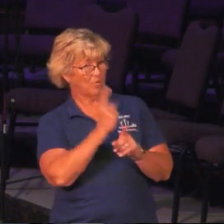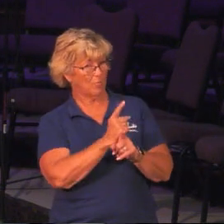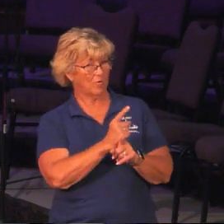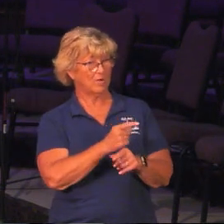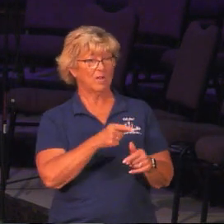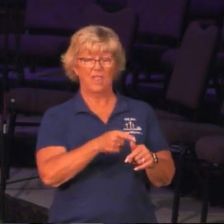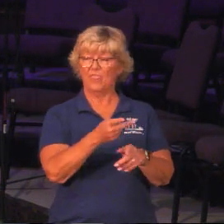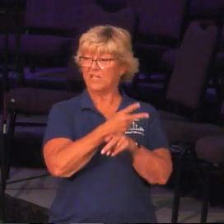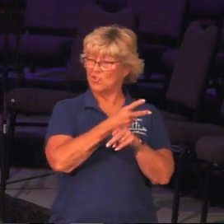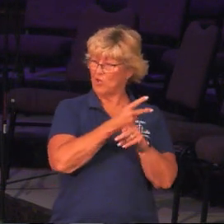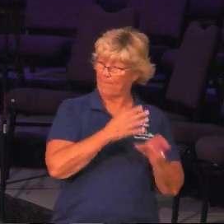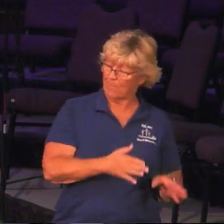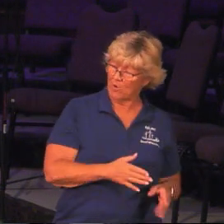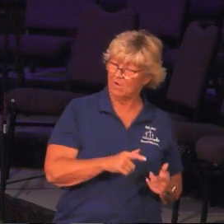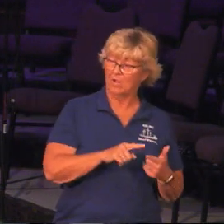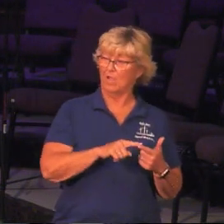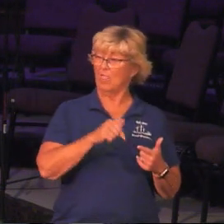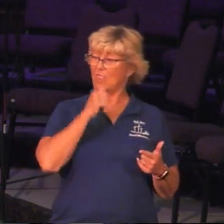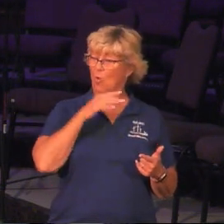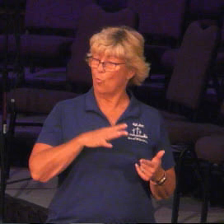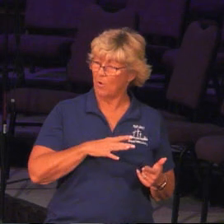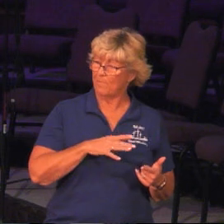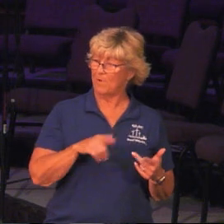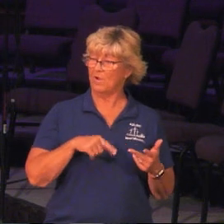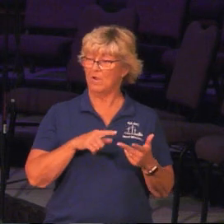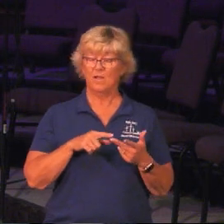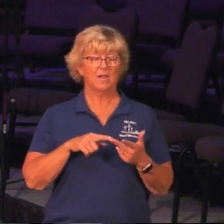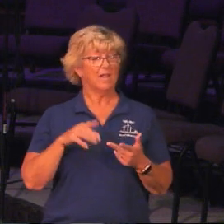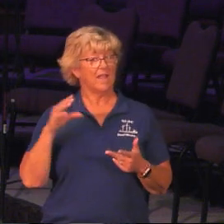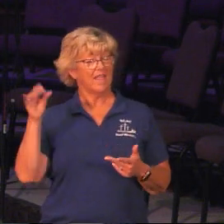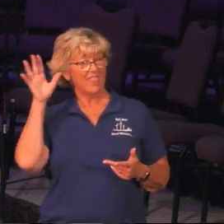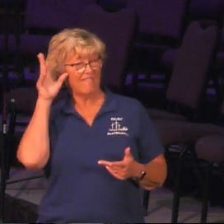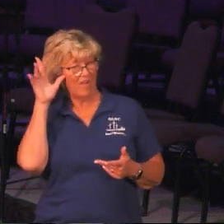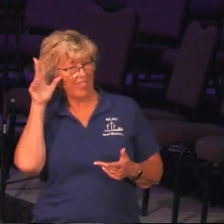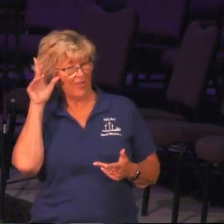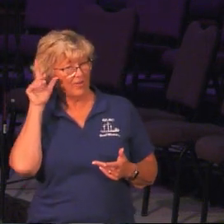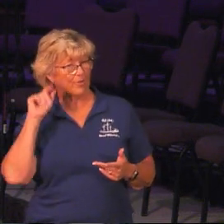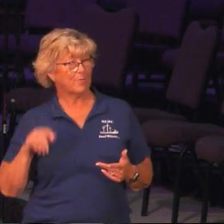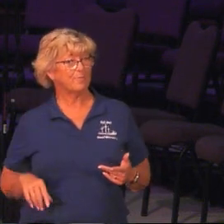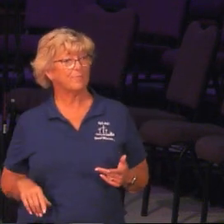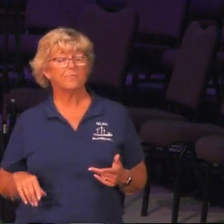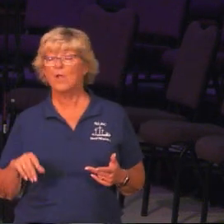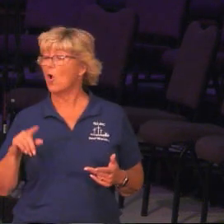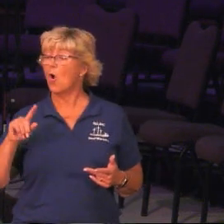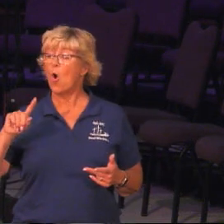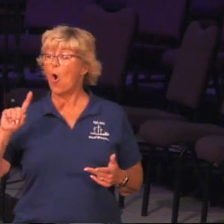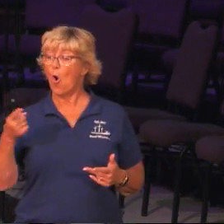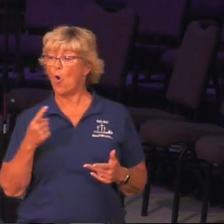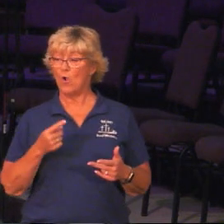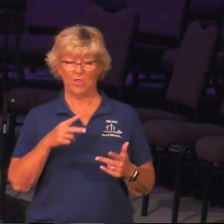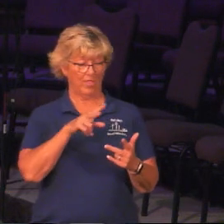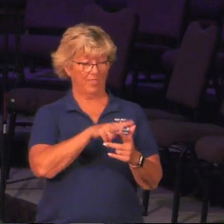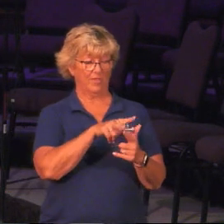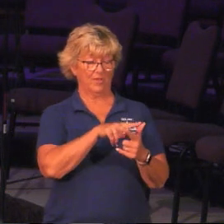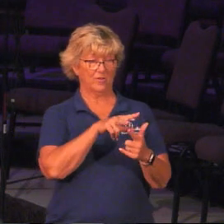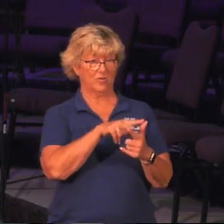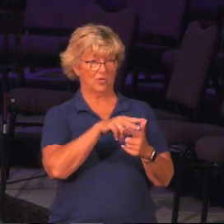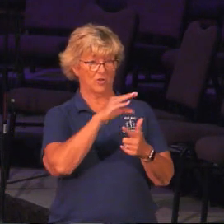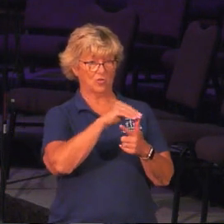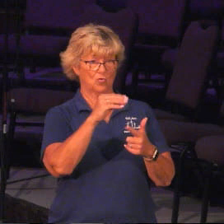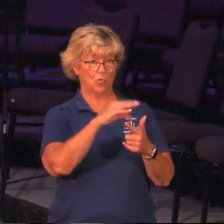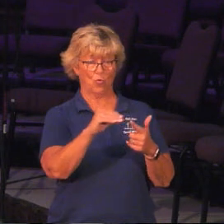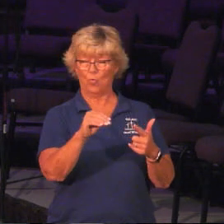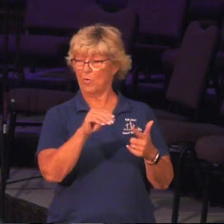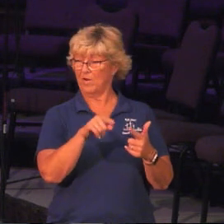shepherd, the woman, and the prodigal's dad. But only in the first two parables does